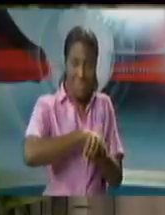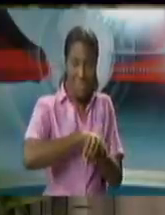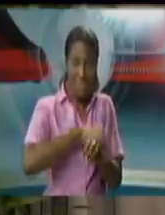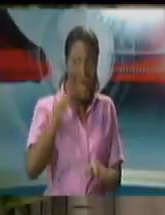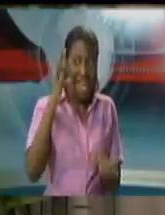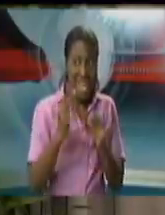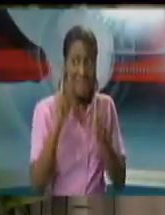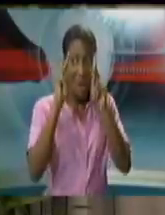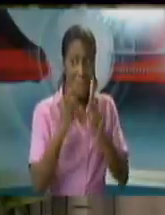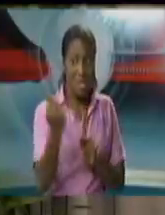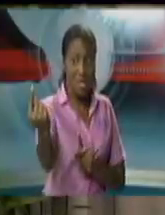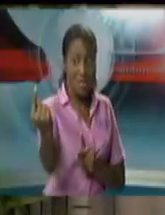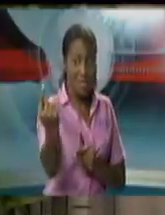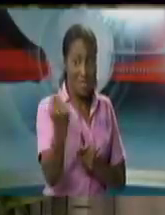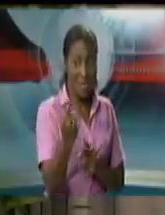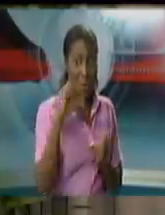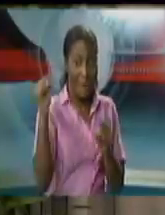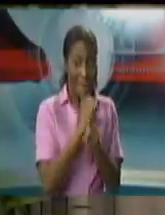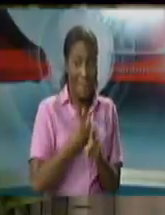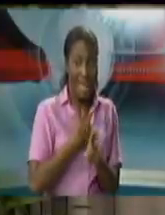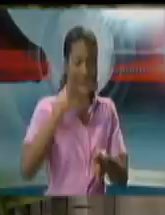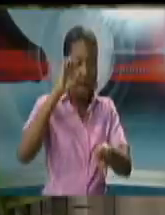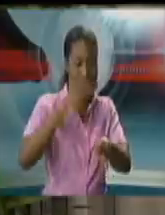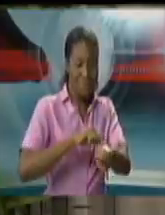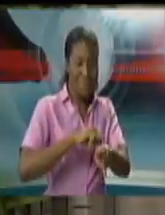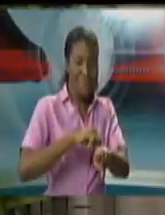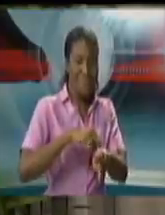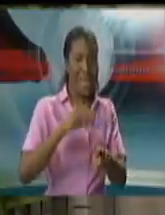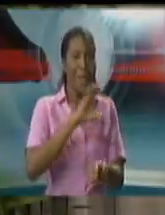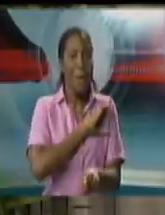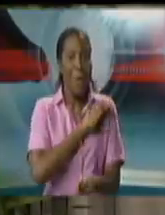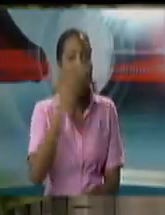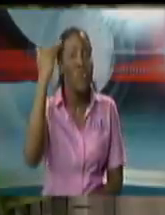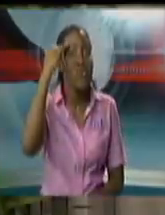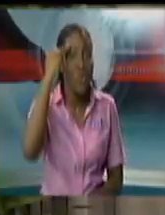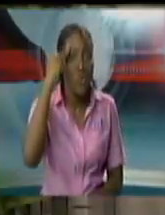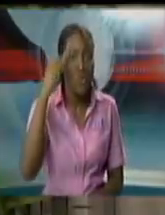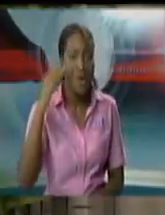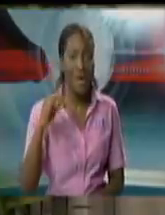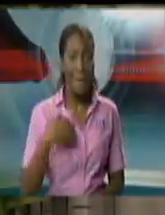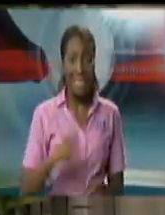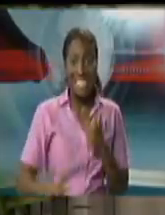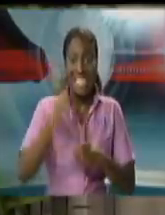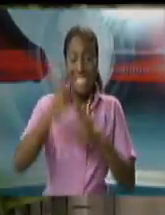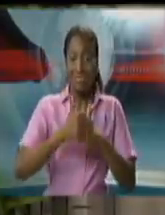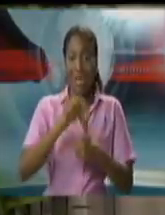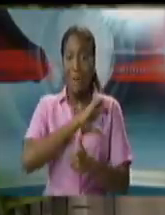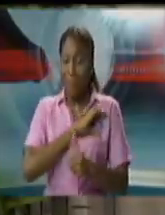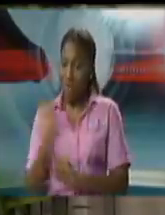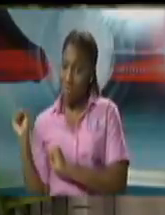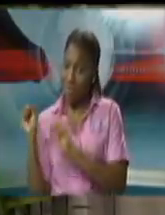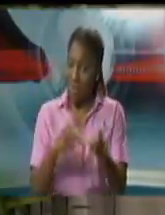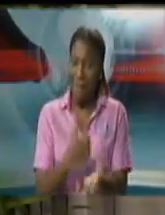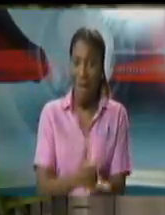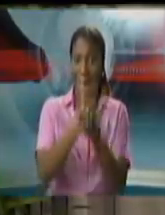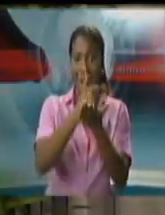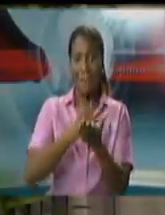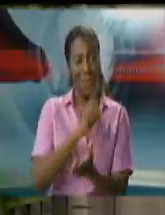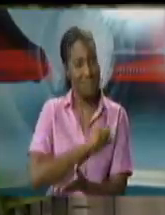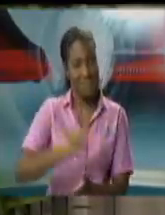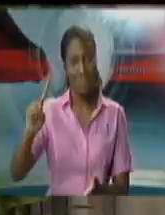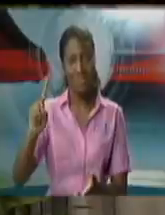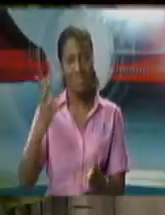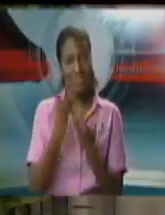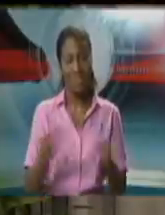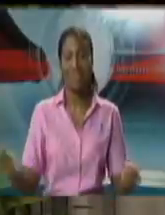is in proximity to you that will be managed by obviously an electronic system there's a team of people that the minister of national security